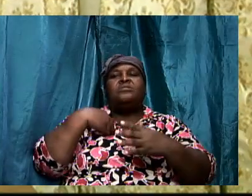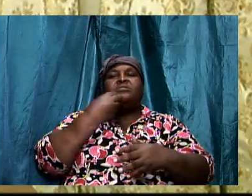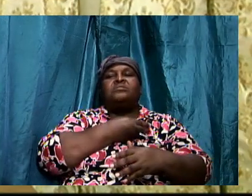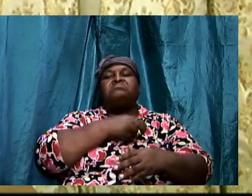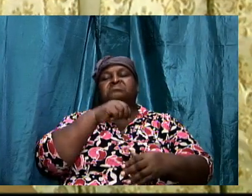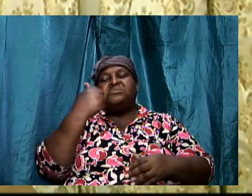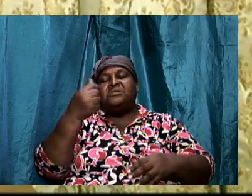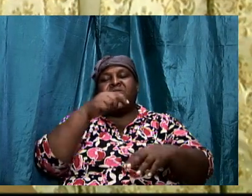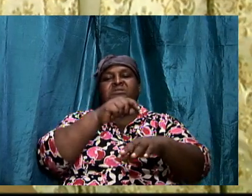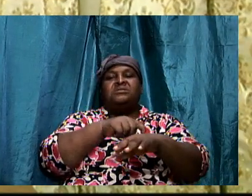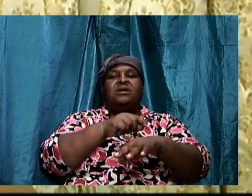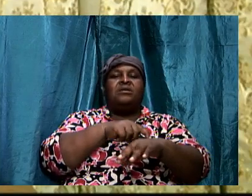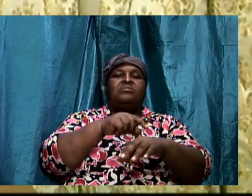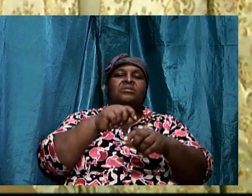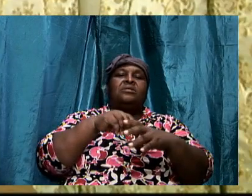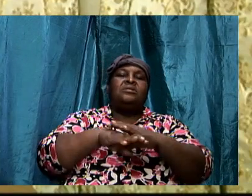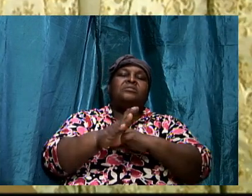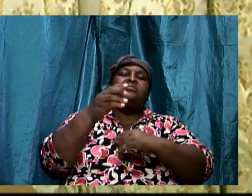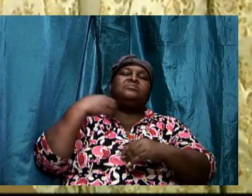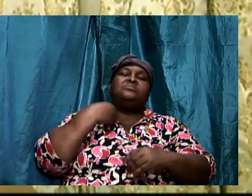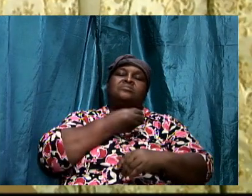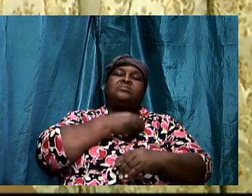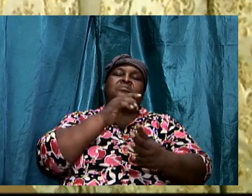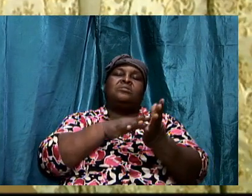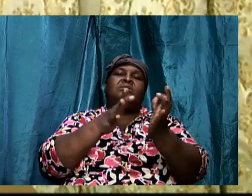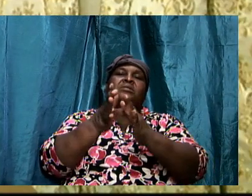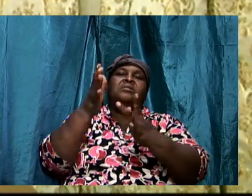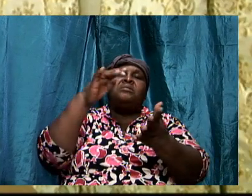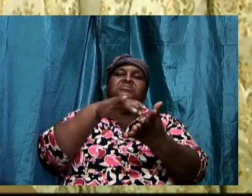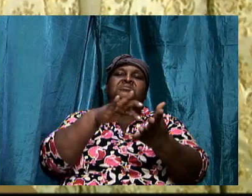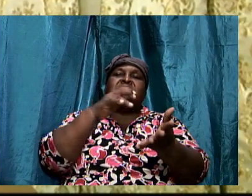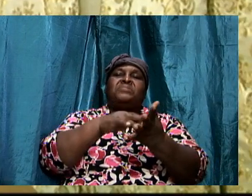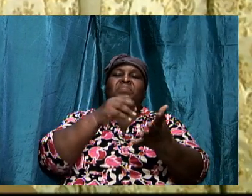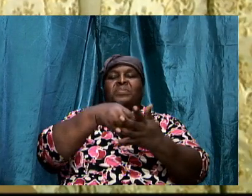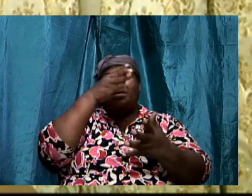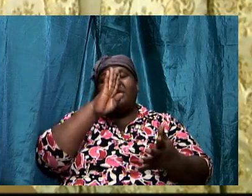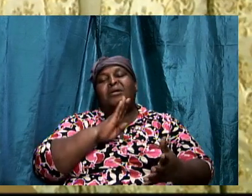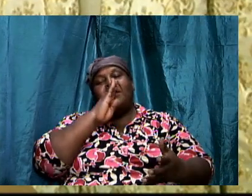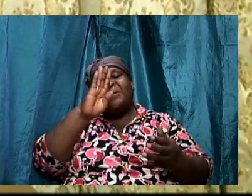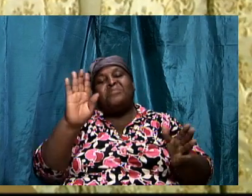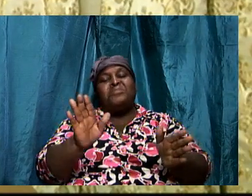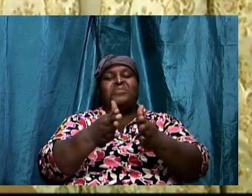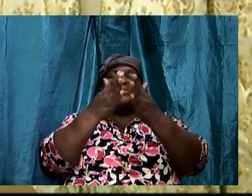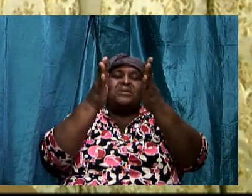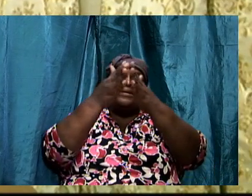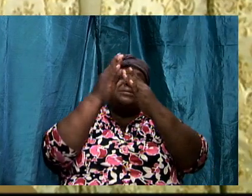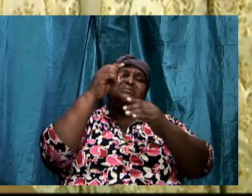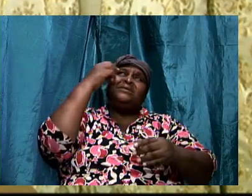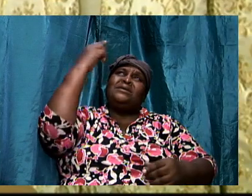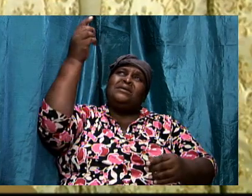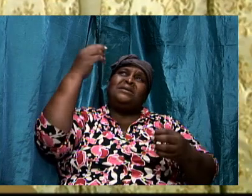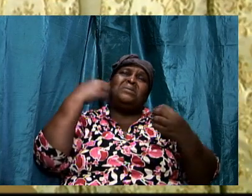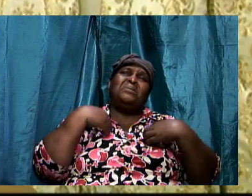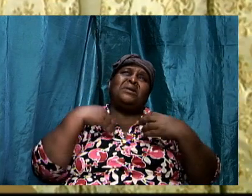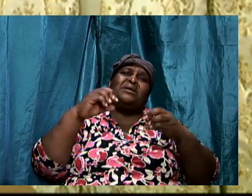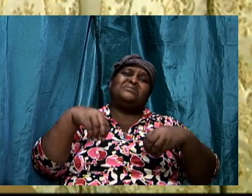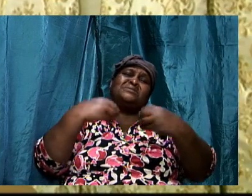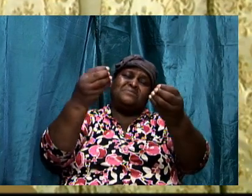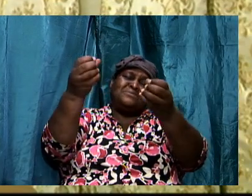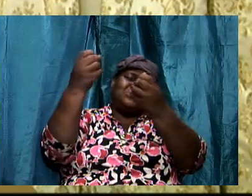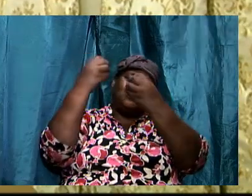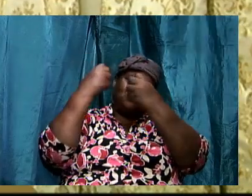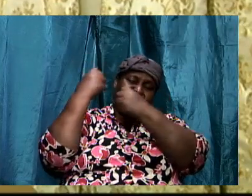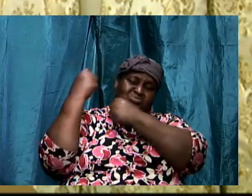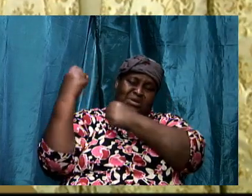to our Bible study. And God be praised, He has given us strength